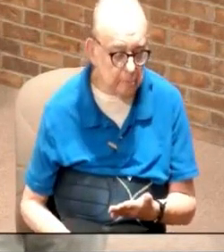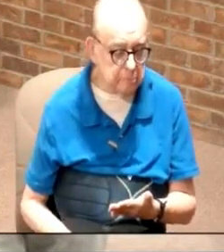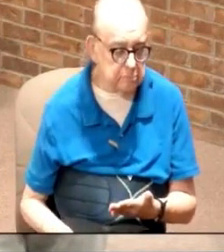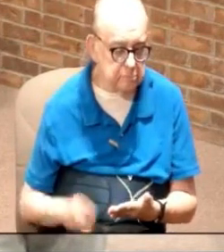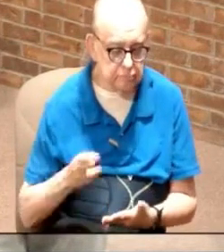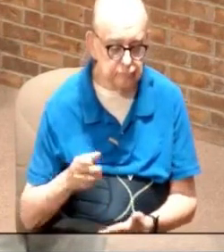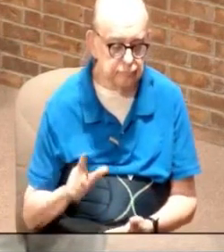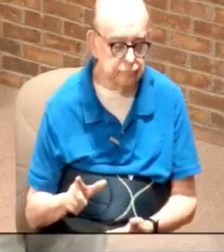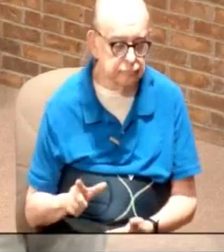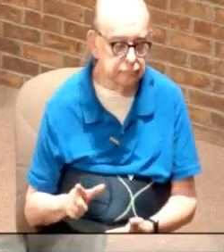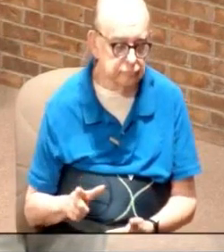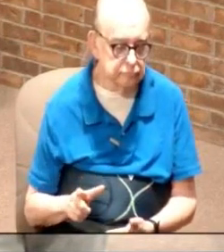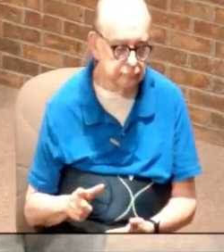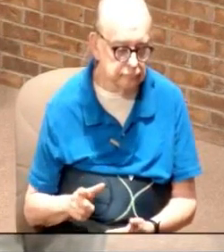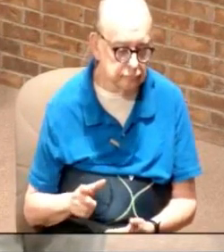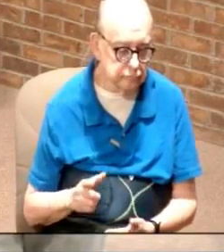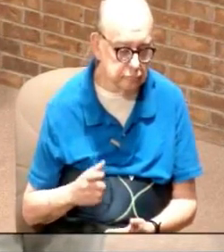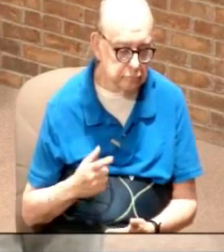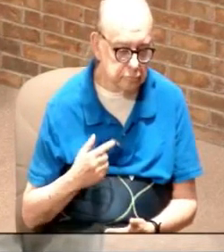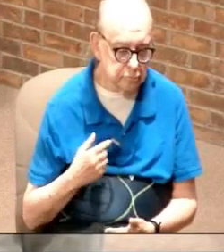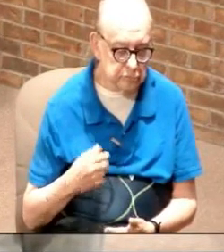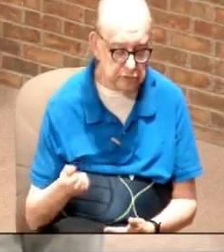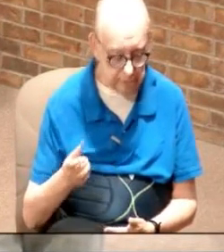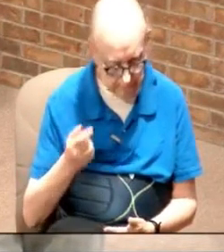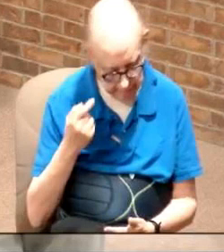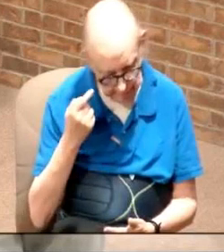Hobby Lobby took the government